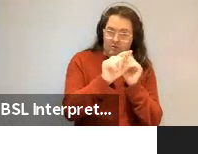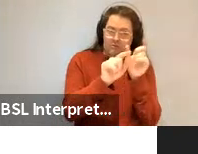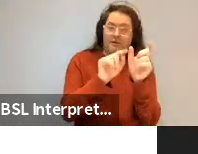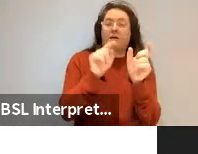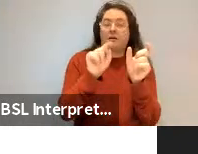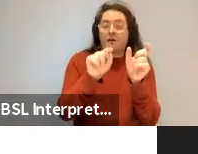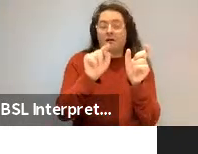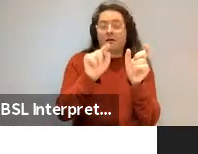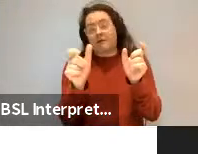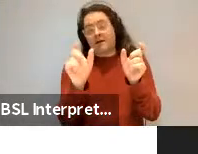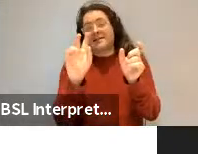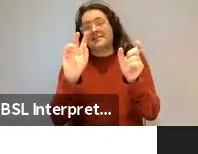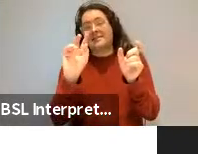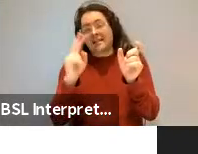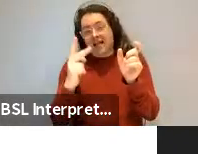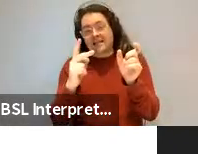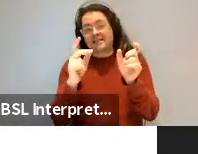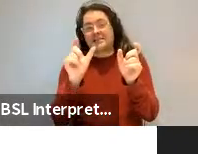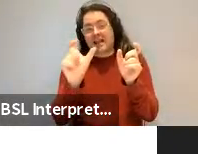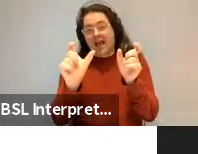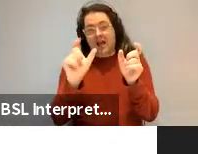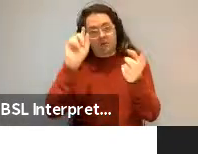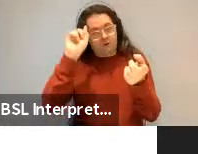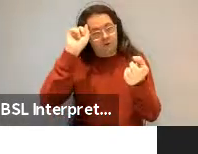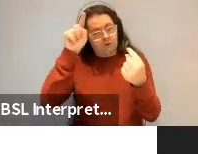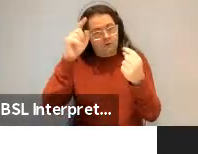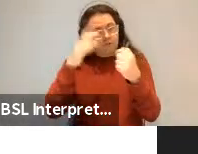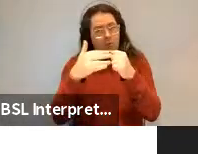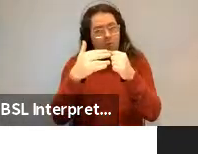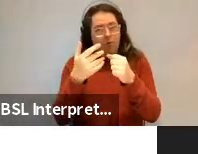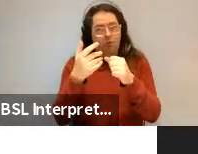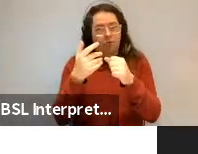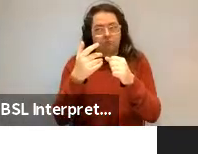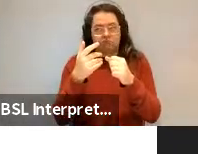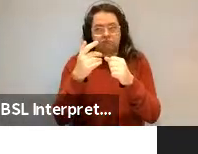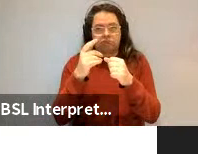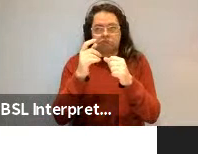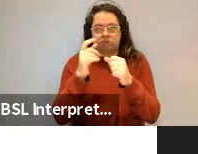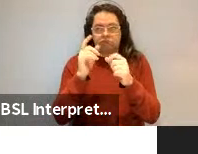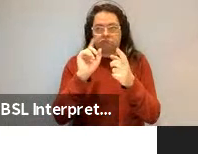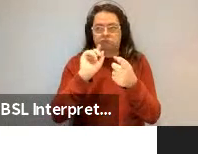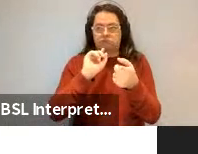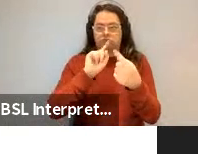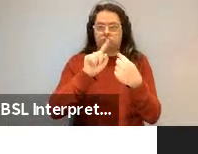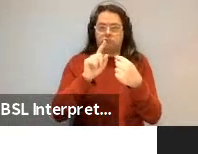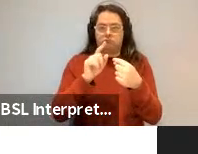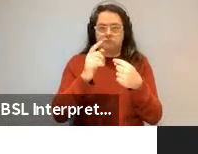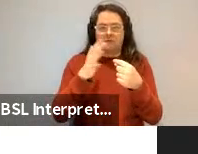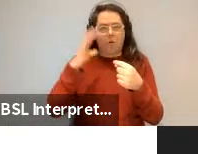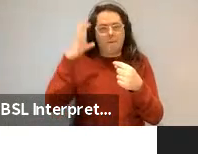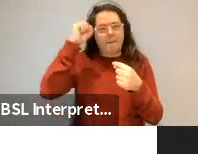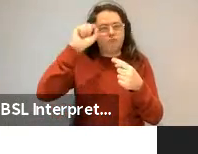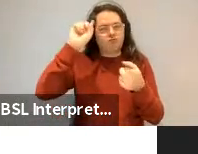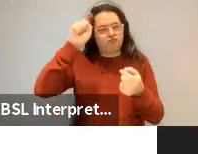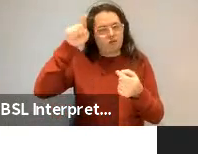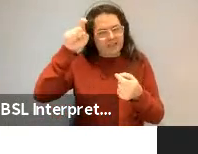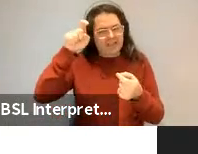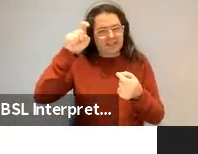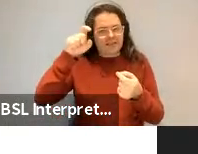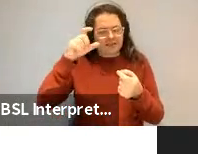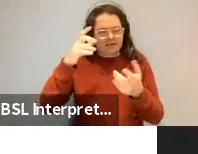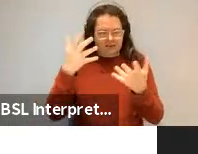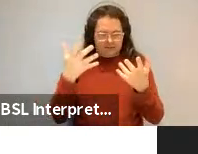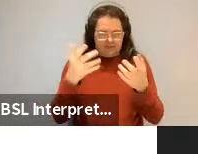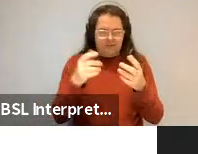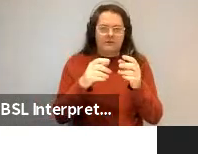to be more accessible? It just means more easily retrievable or more quickly retrievable from memory. And the factors